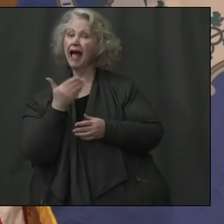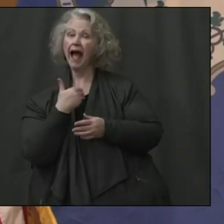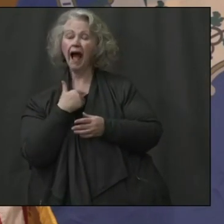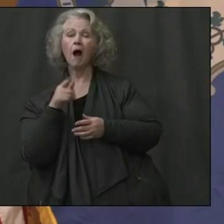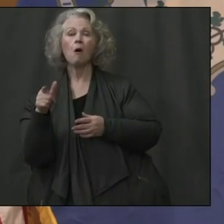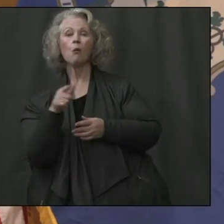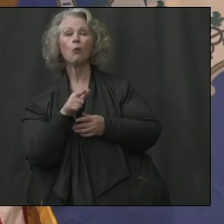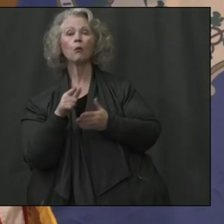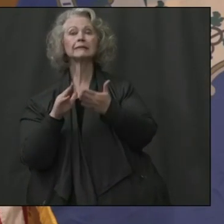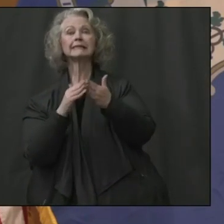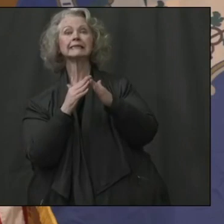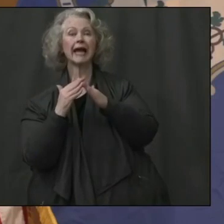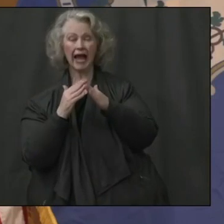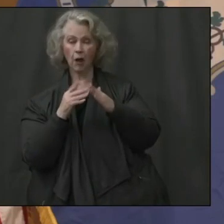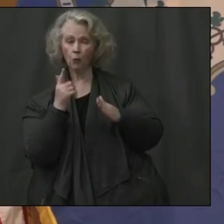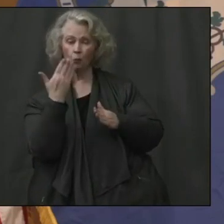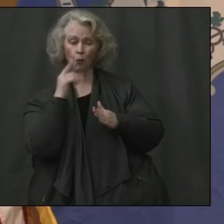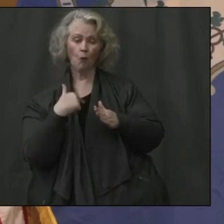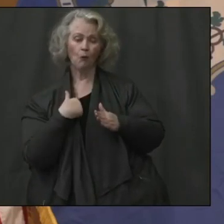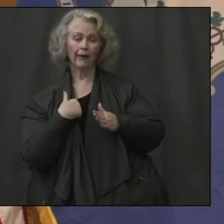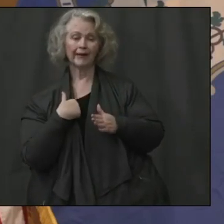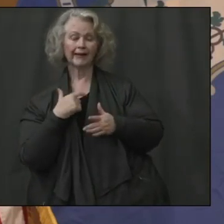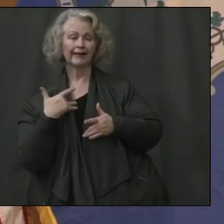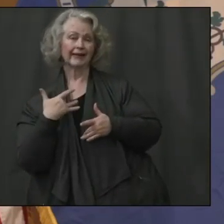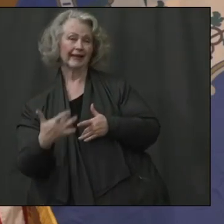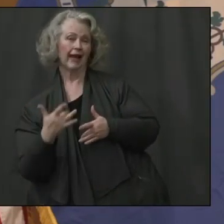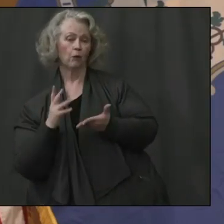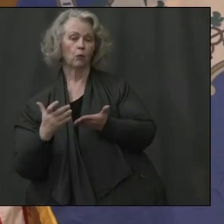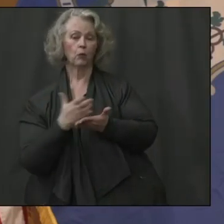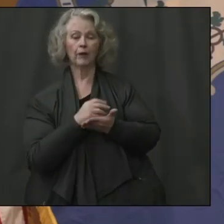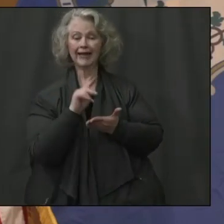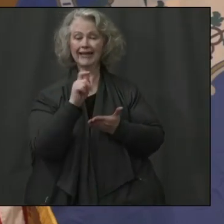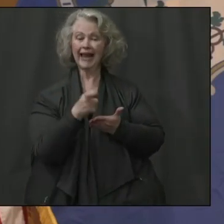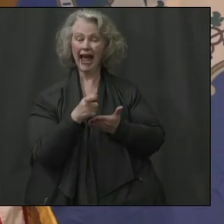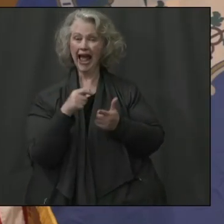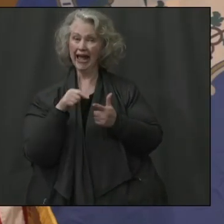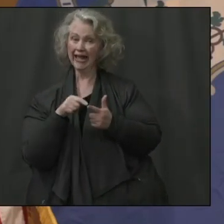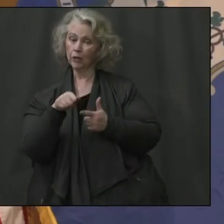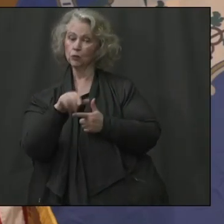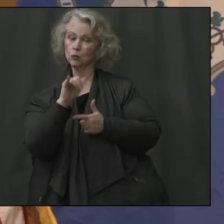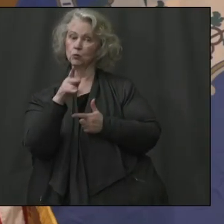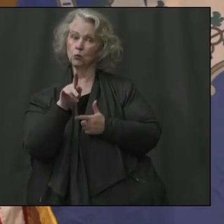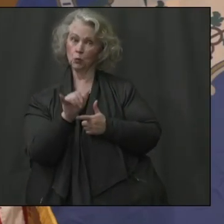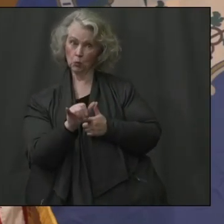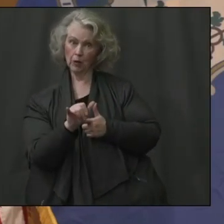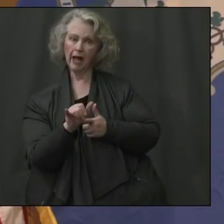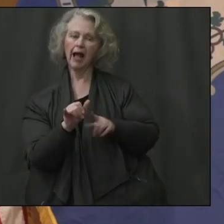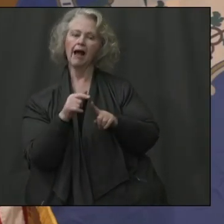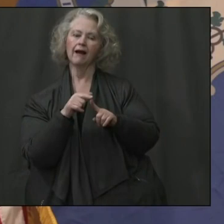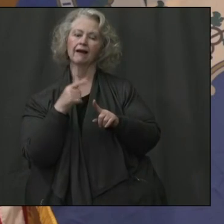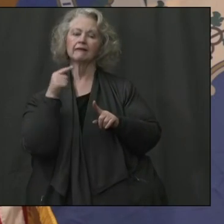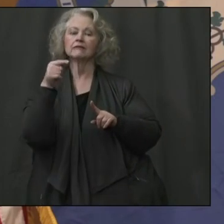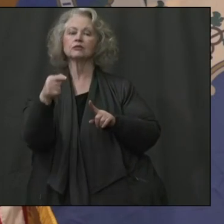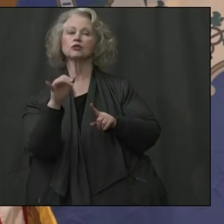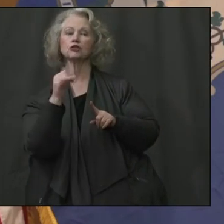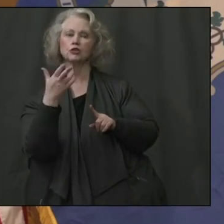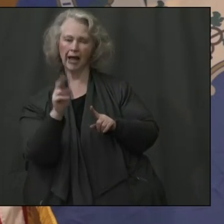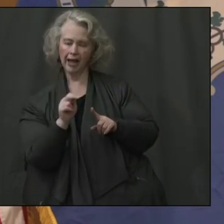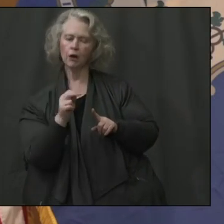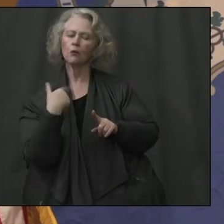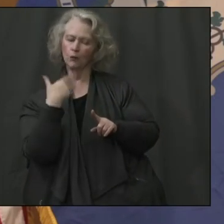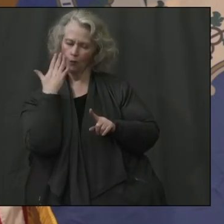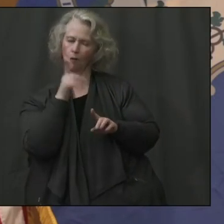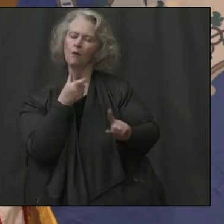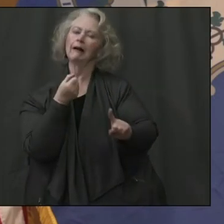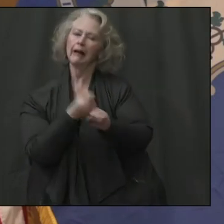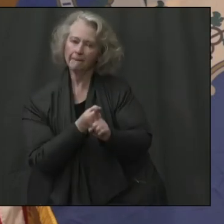July and January, but we do understand that there's still a revenue impact, um, and we'll continue to push for, um, some